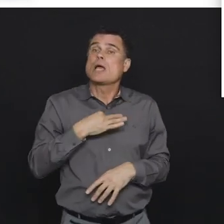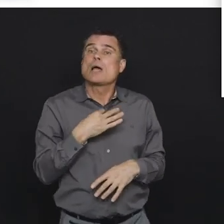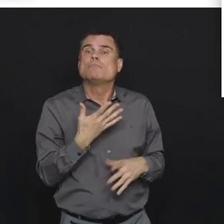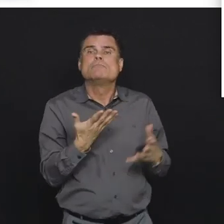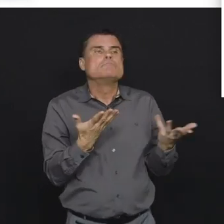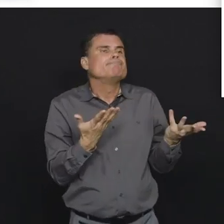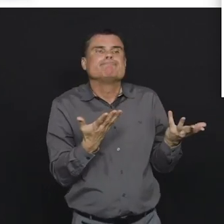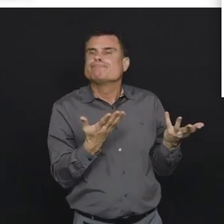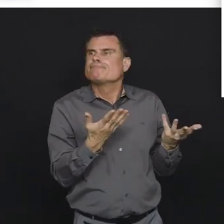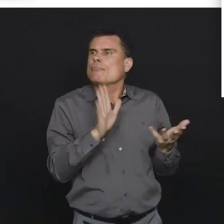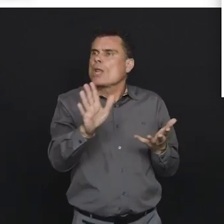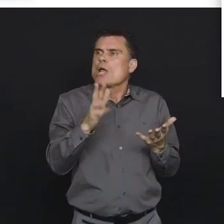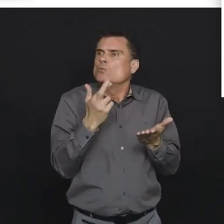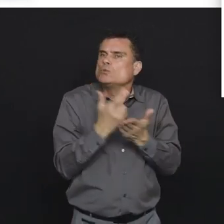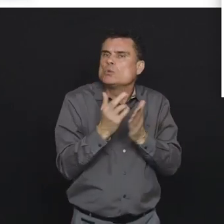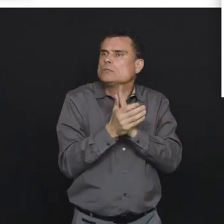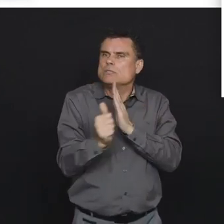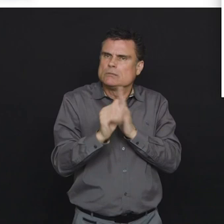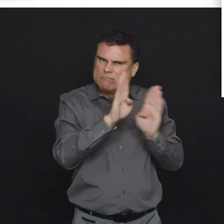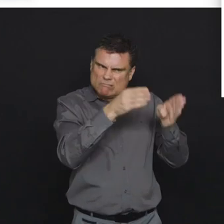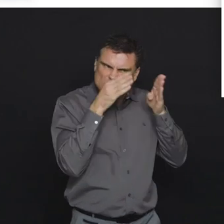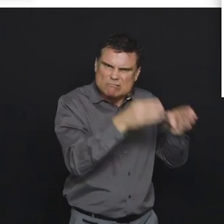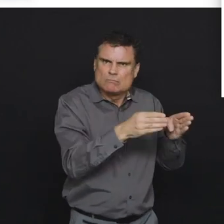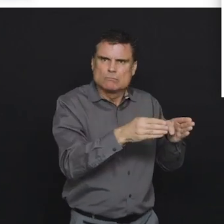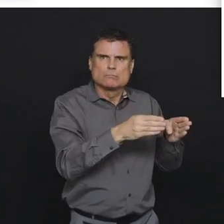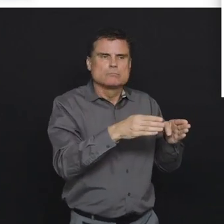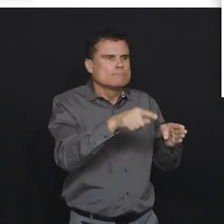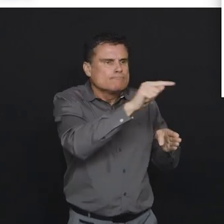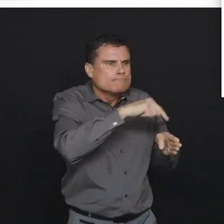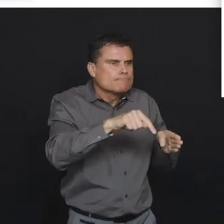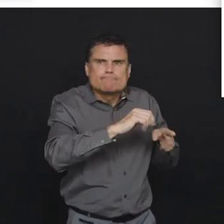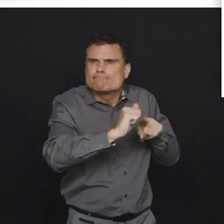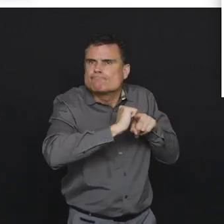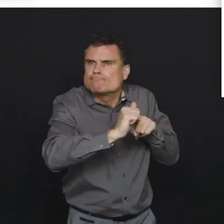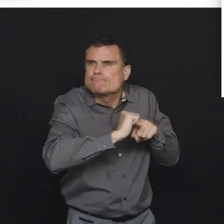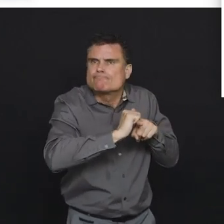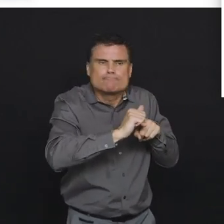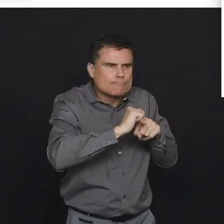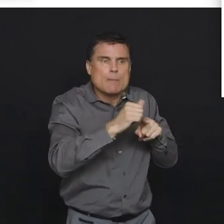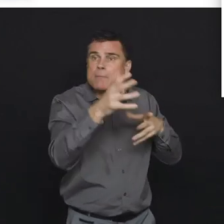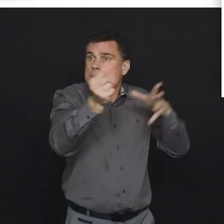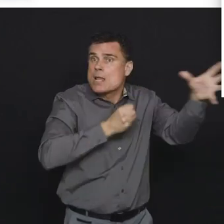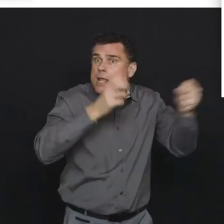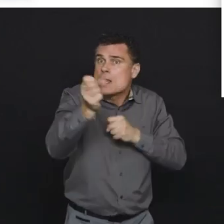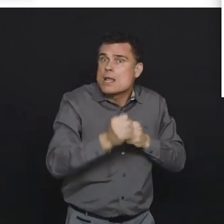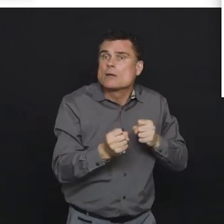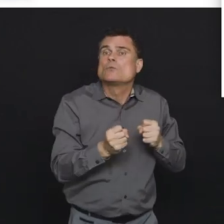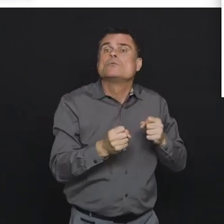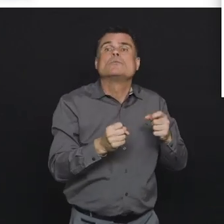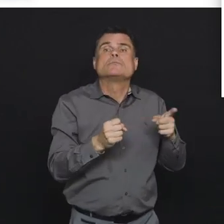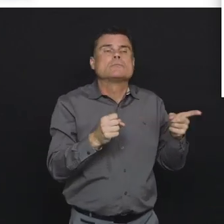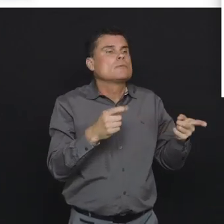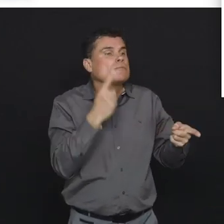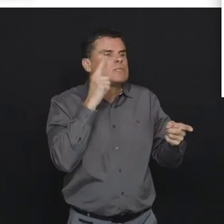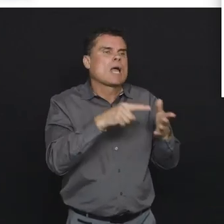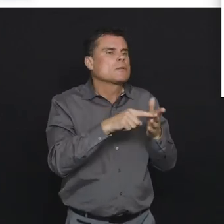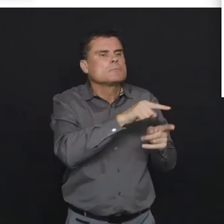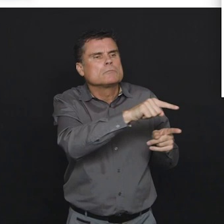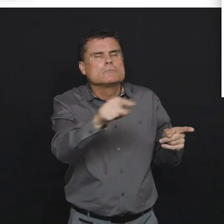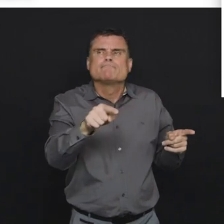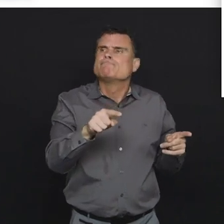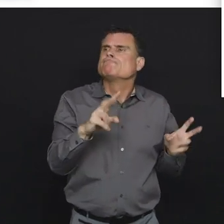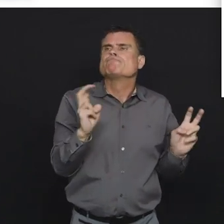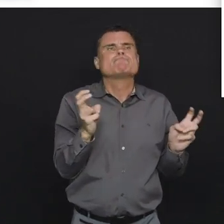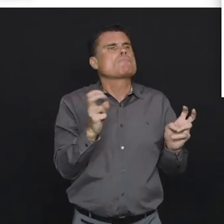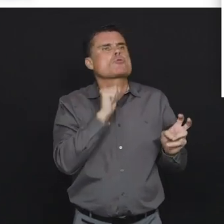both non-acute surgical and medical care, and that includes re-registrants and trainee healthcare professionals doing the